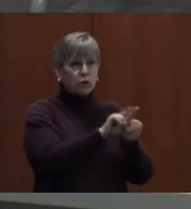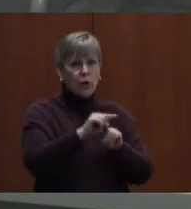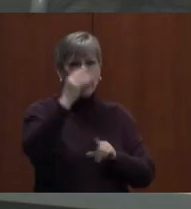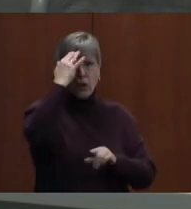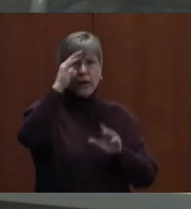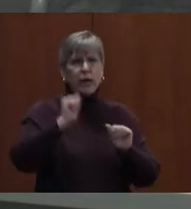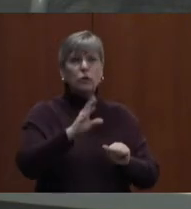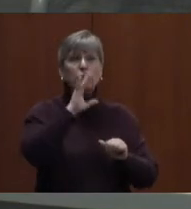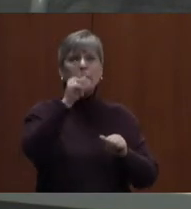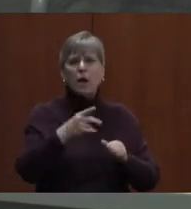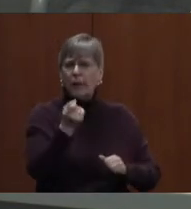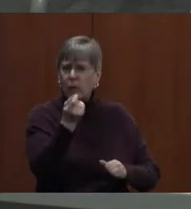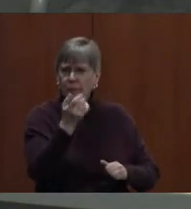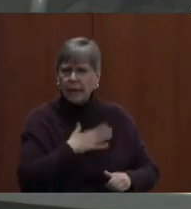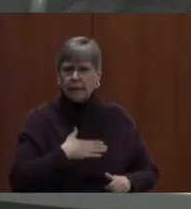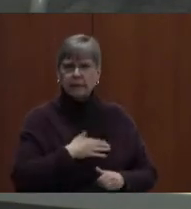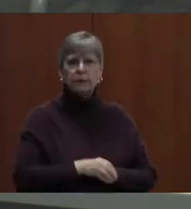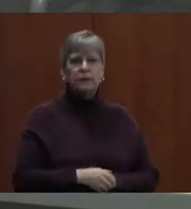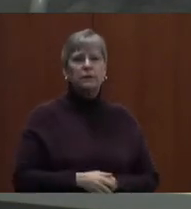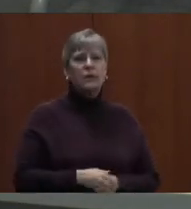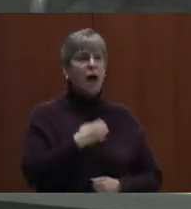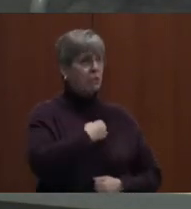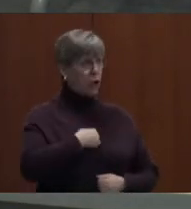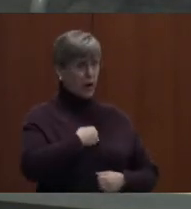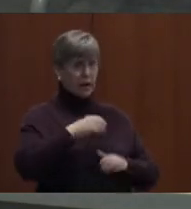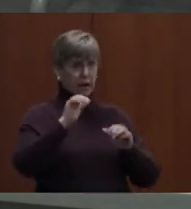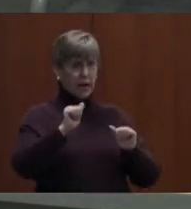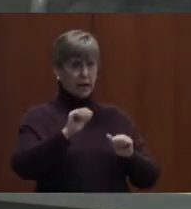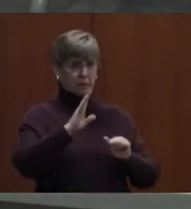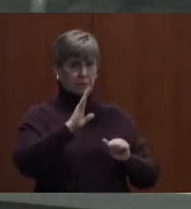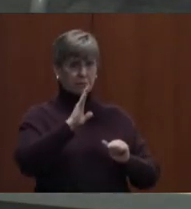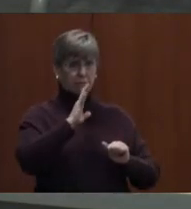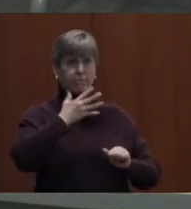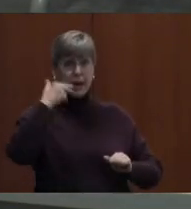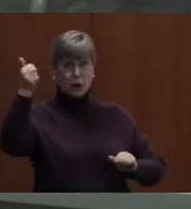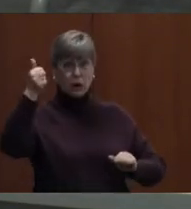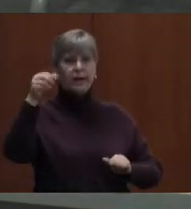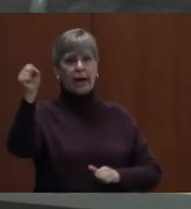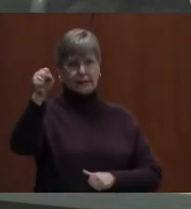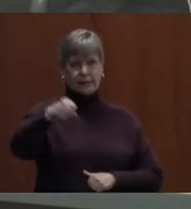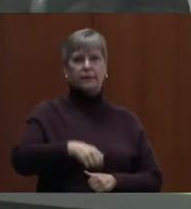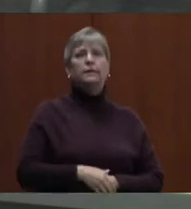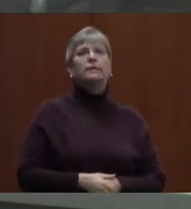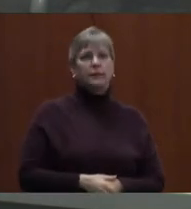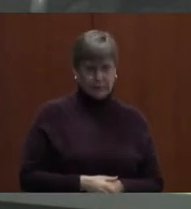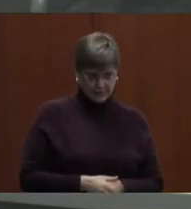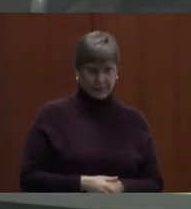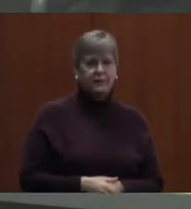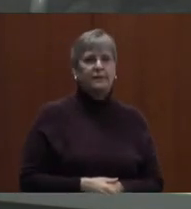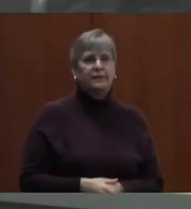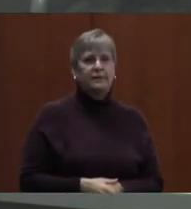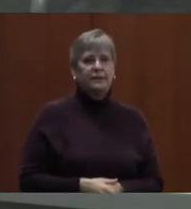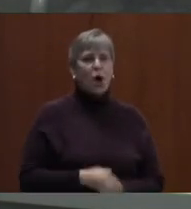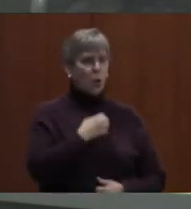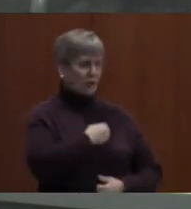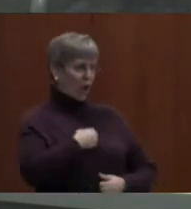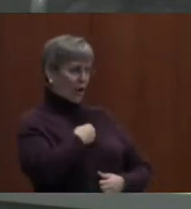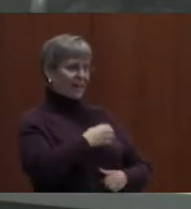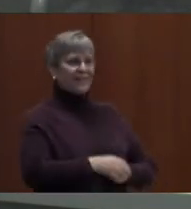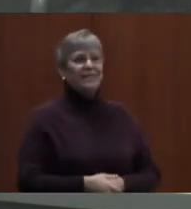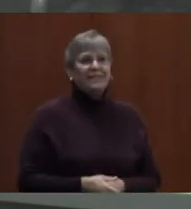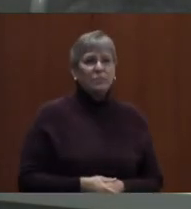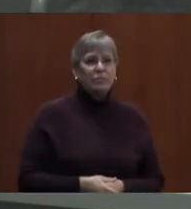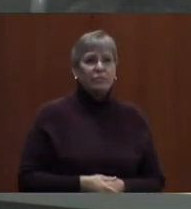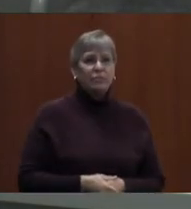we Can you speak up a little bit more? Yeah. Please. Sorry. Can I skew this? Is that better? Yep. Yeah. Okay. All right. Sorry. So,